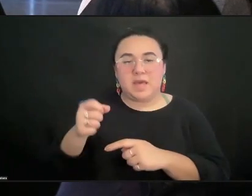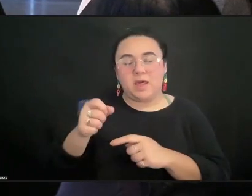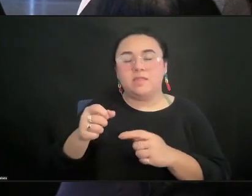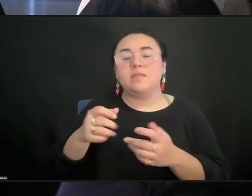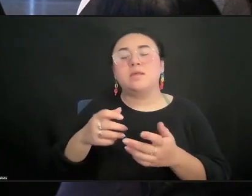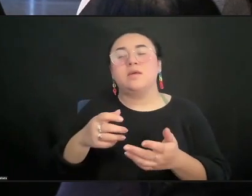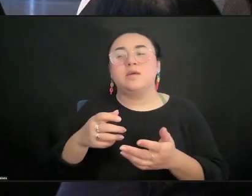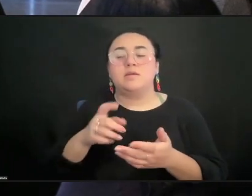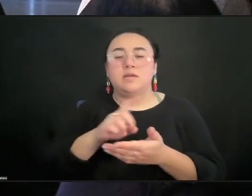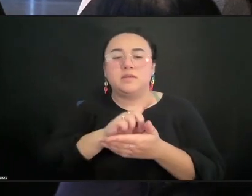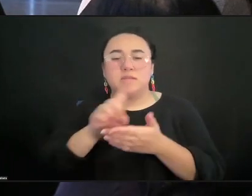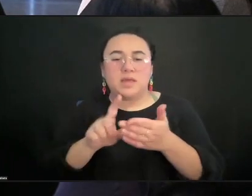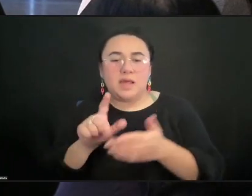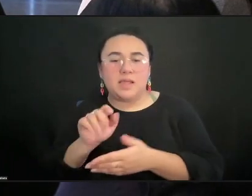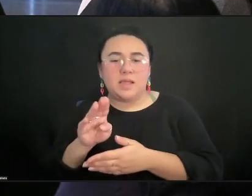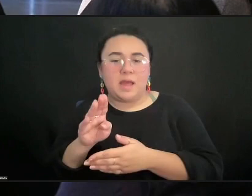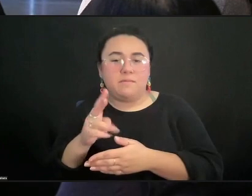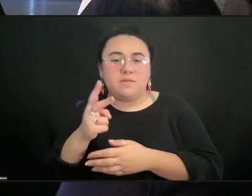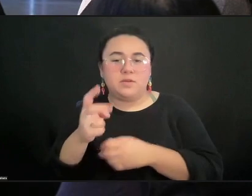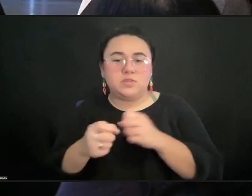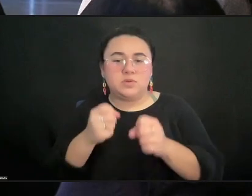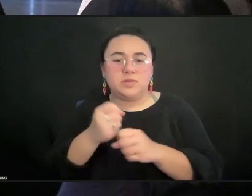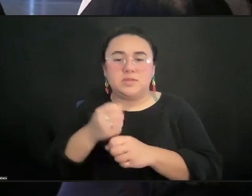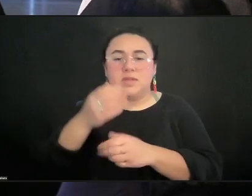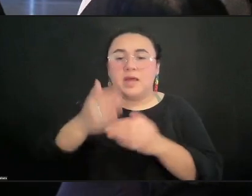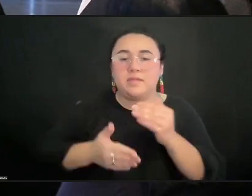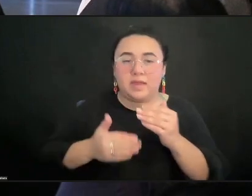Maybe at the end there is a performance, maybe not.